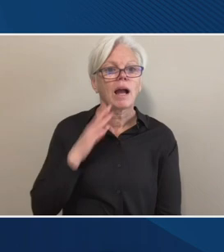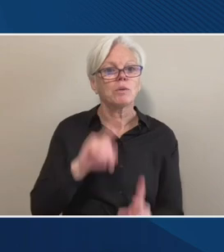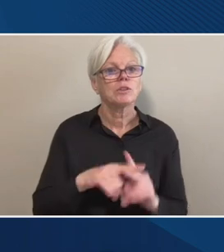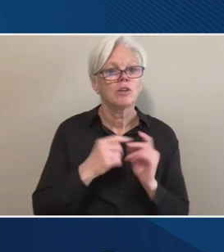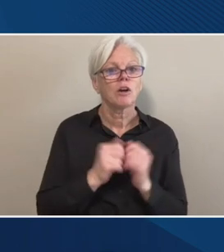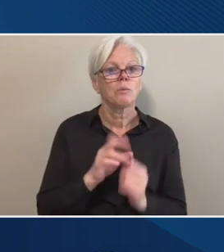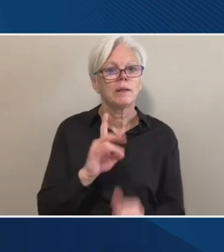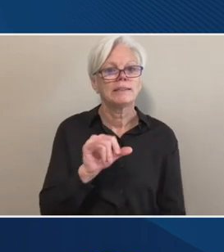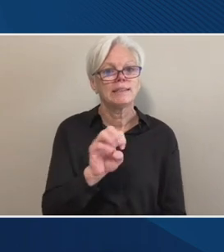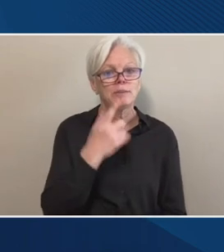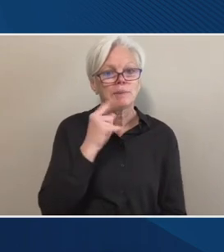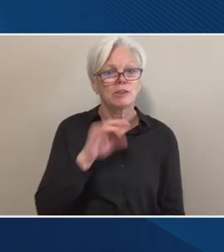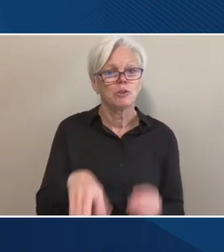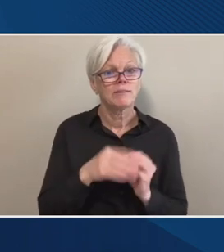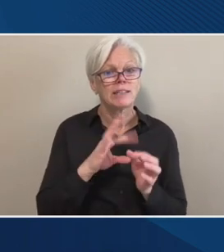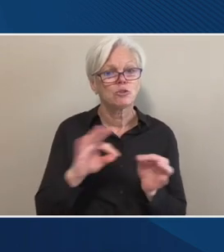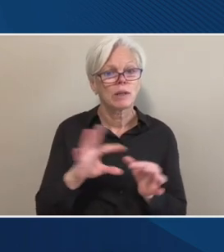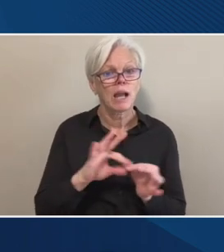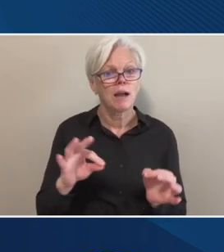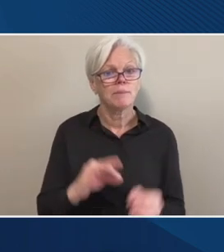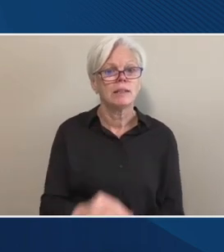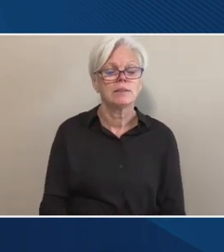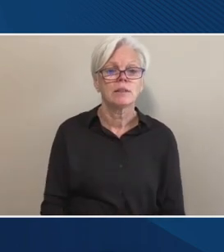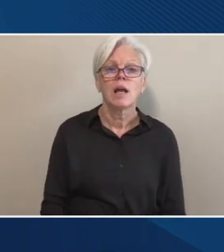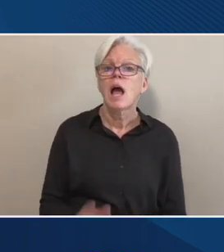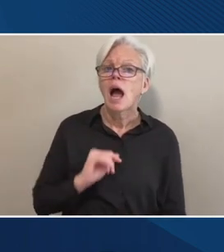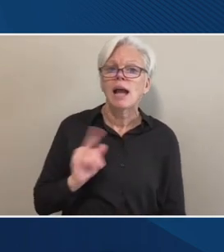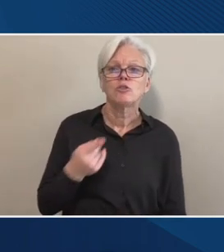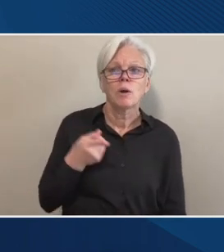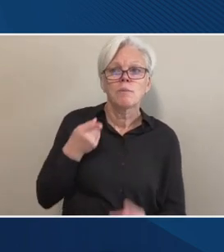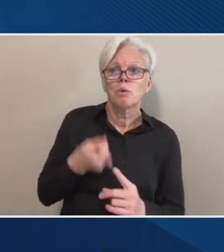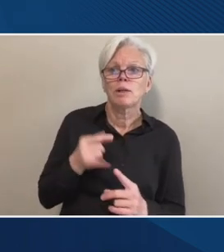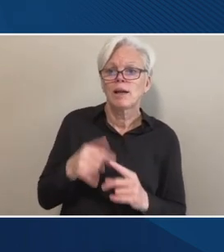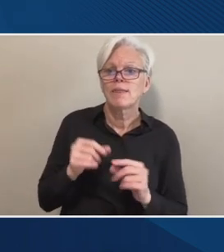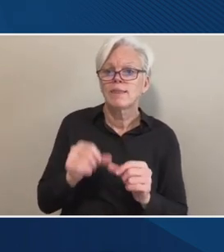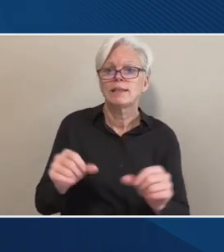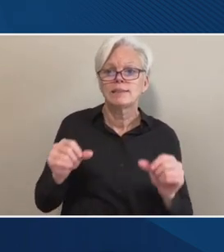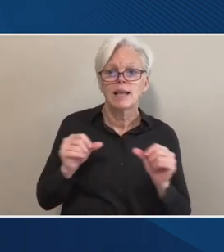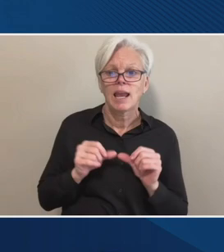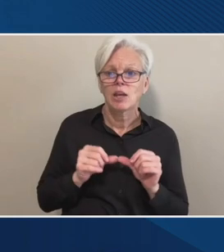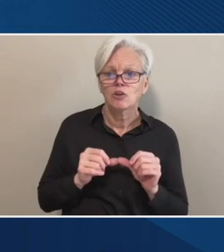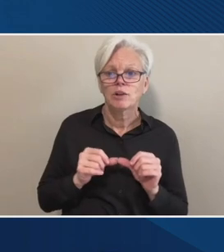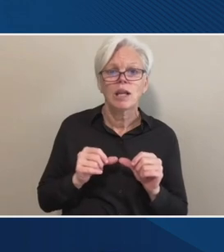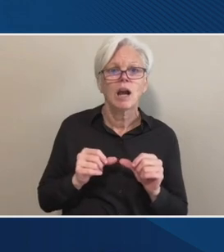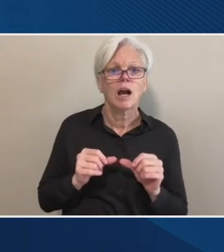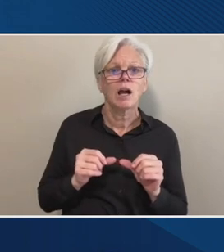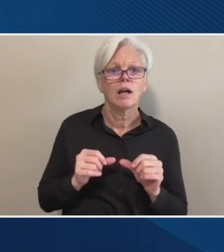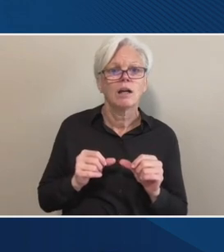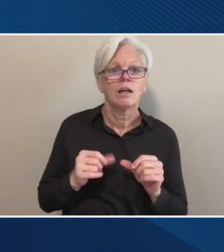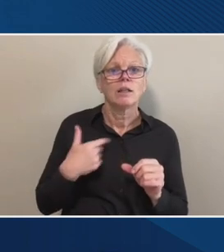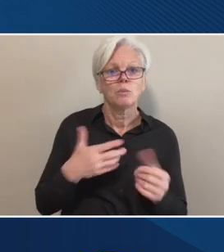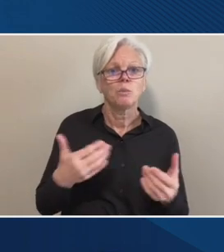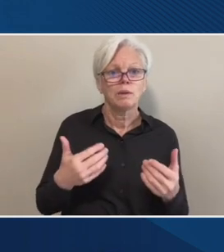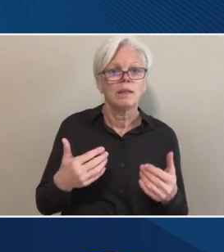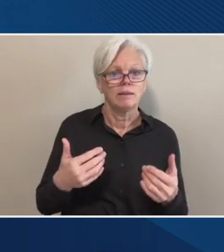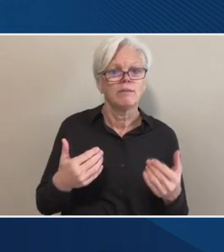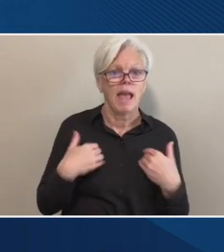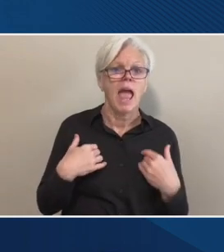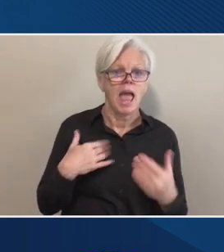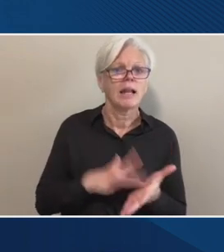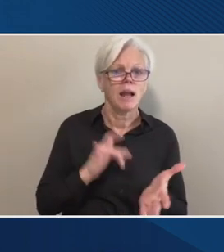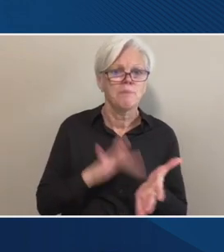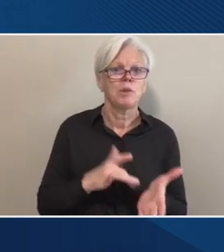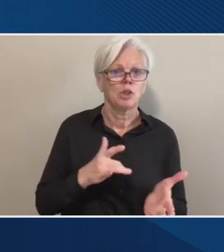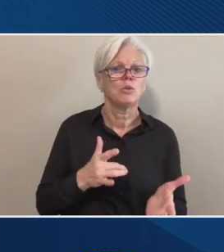additional comments. Well, I just wanted to point out, this is an area, um, that we've had abuse from what I